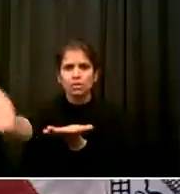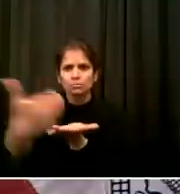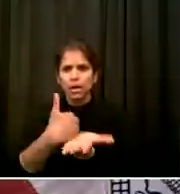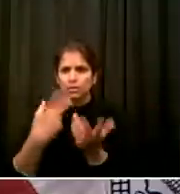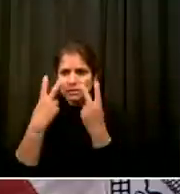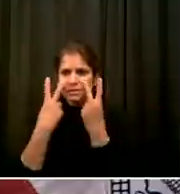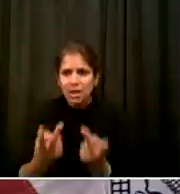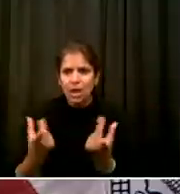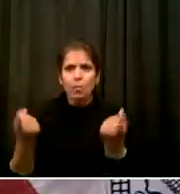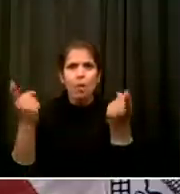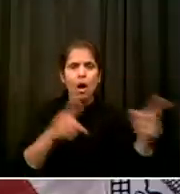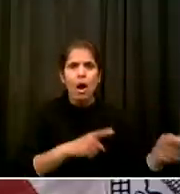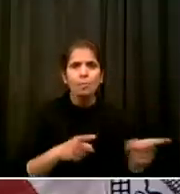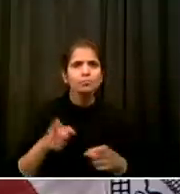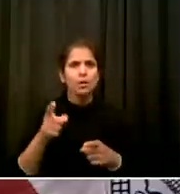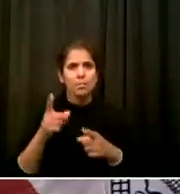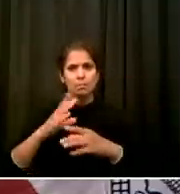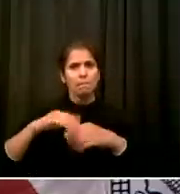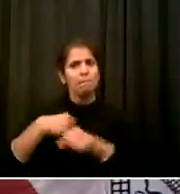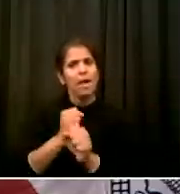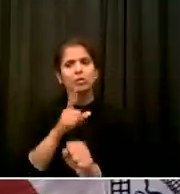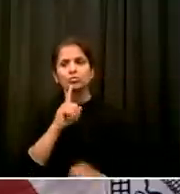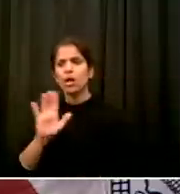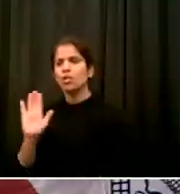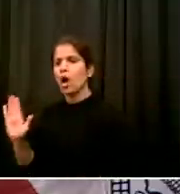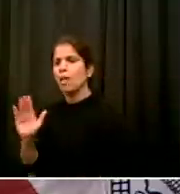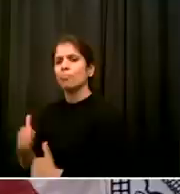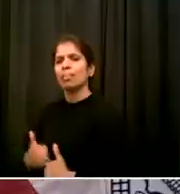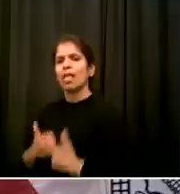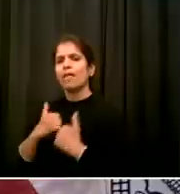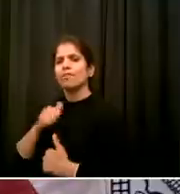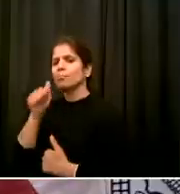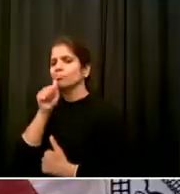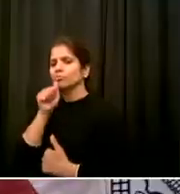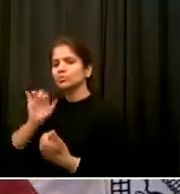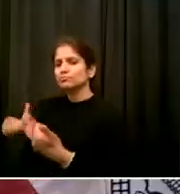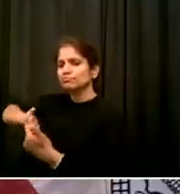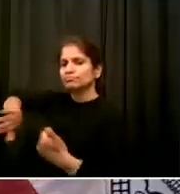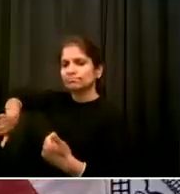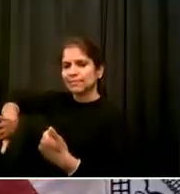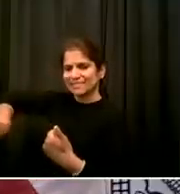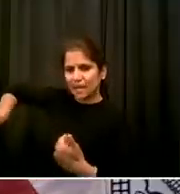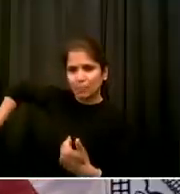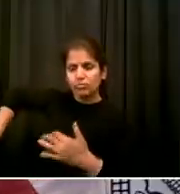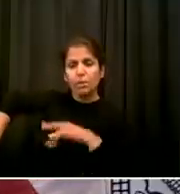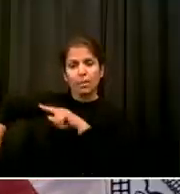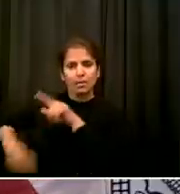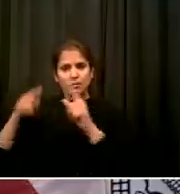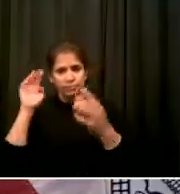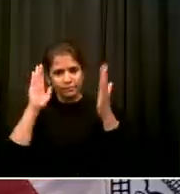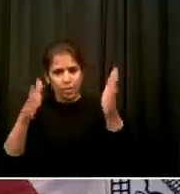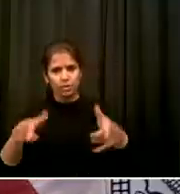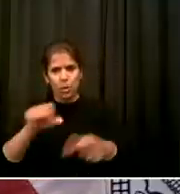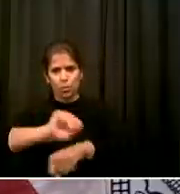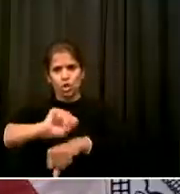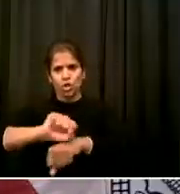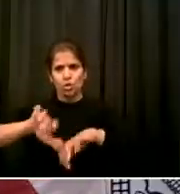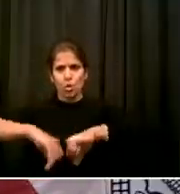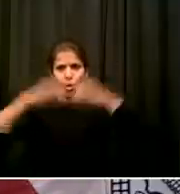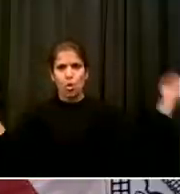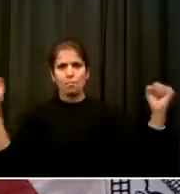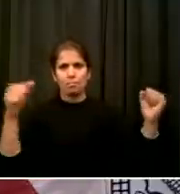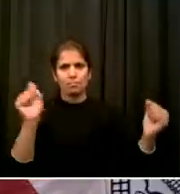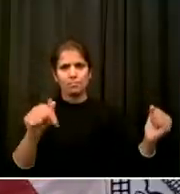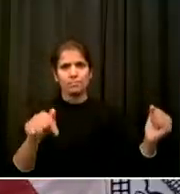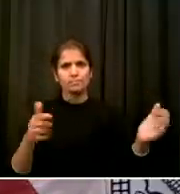But there are checks and balances that are needed to protect our officers And protect safety and security for everyone I believe between what's in the legislation